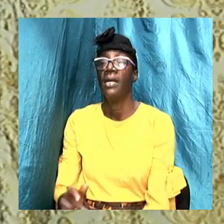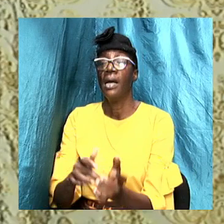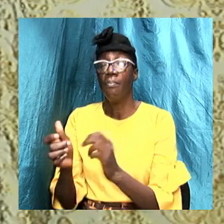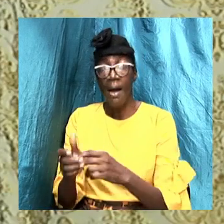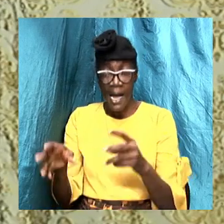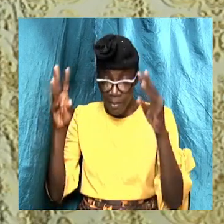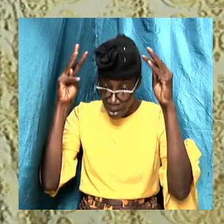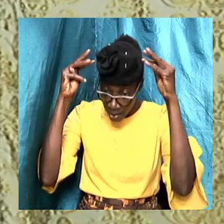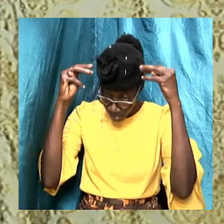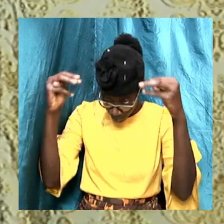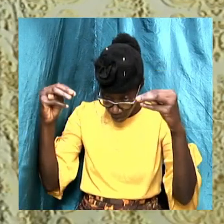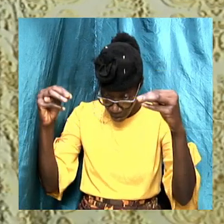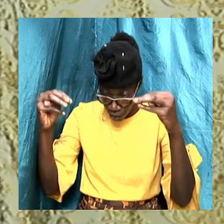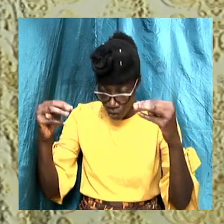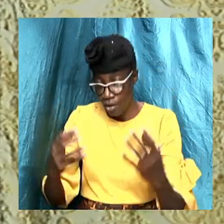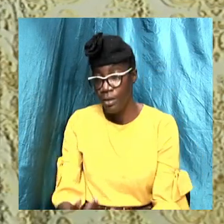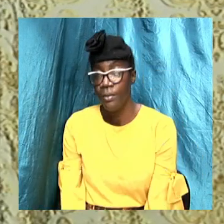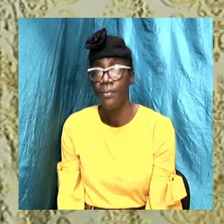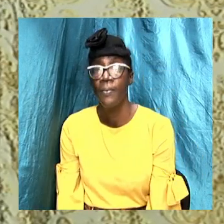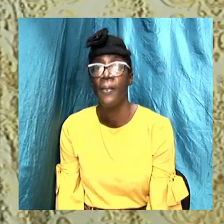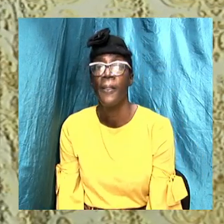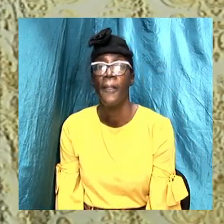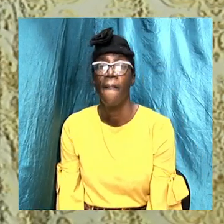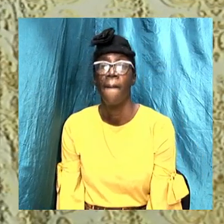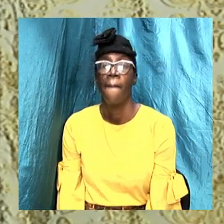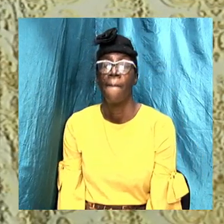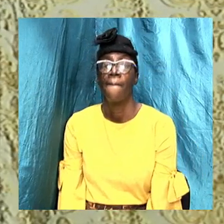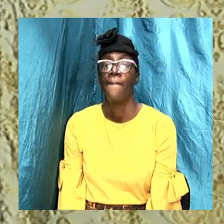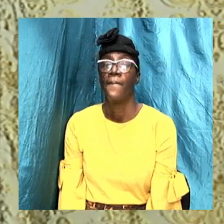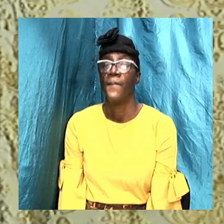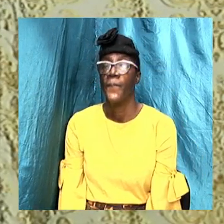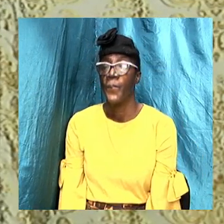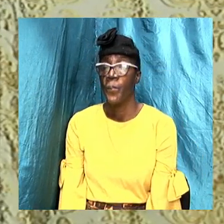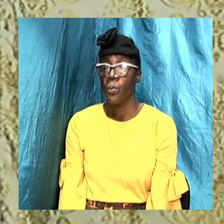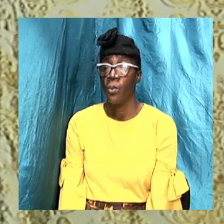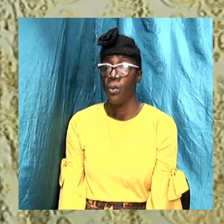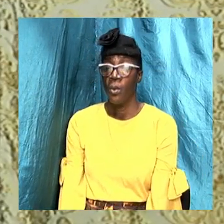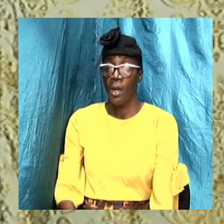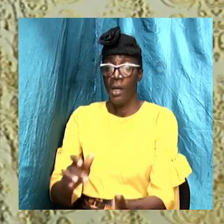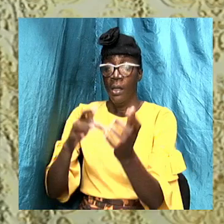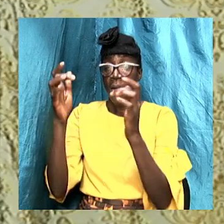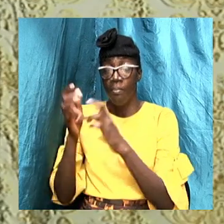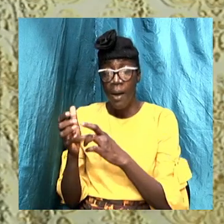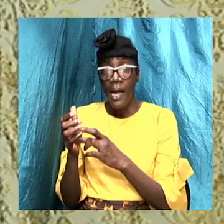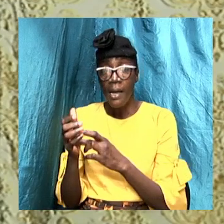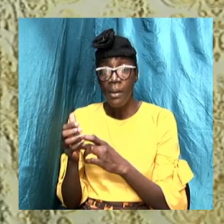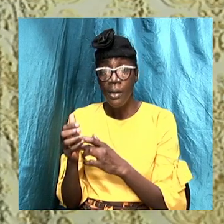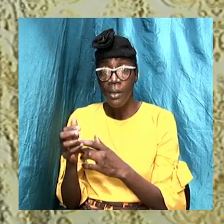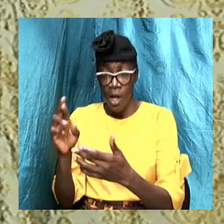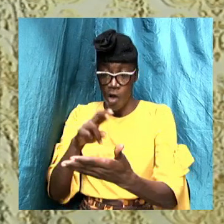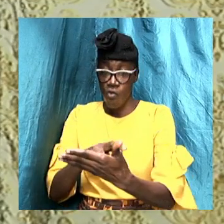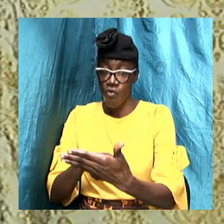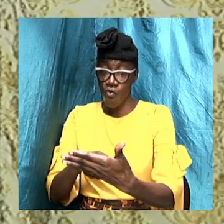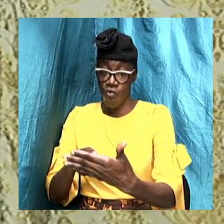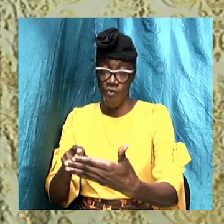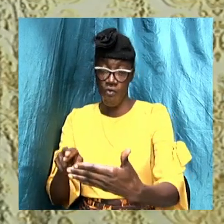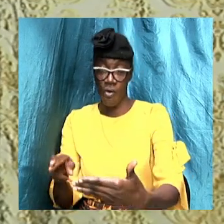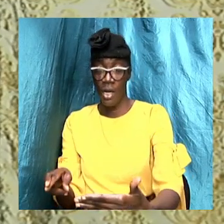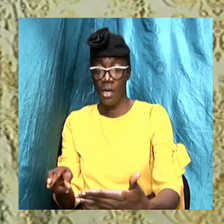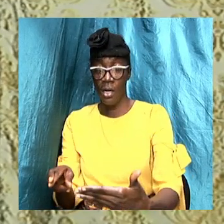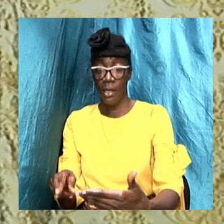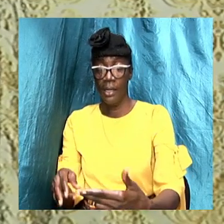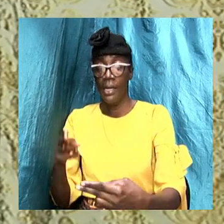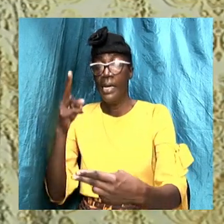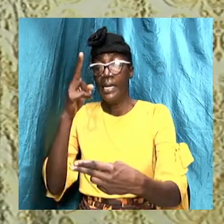teaching amen so the scriptural record every time the Bible records the